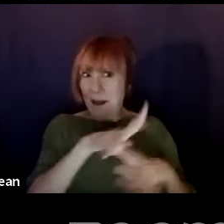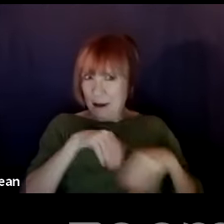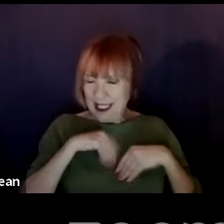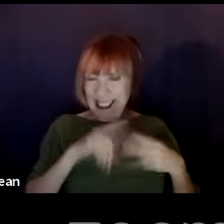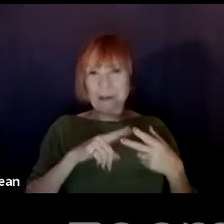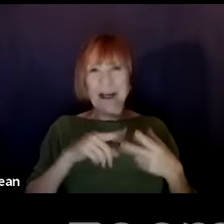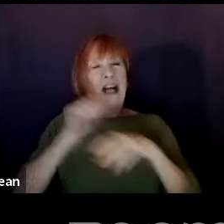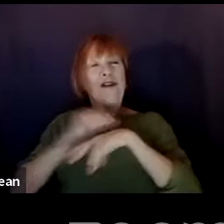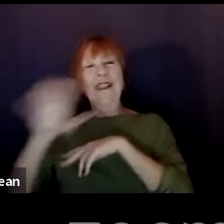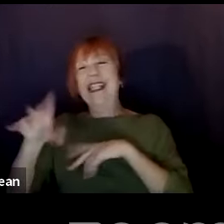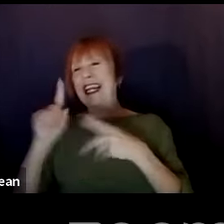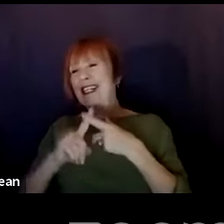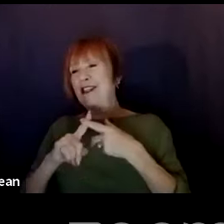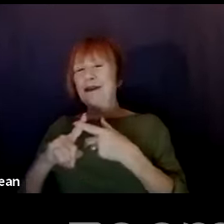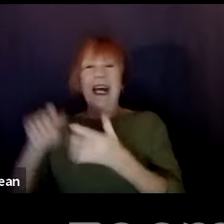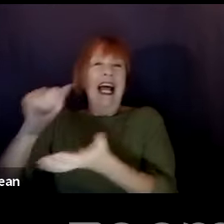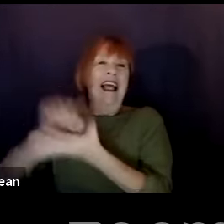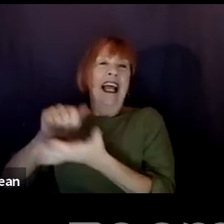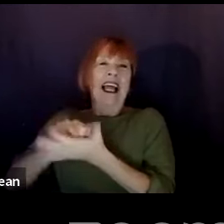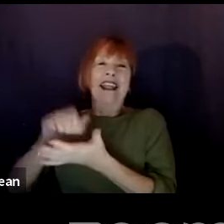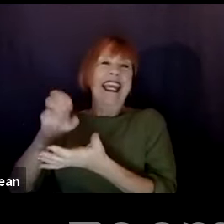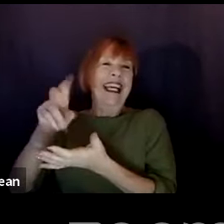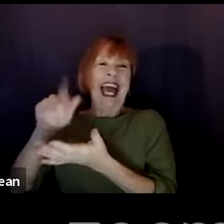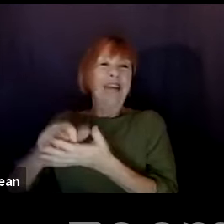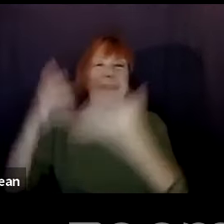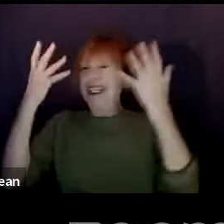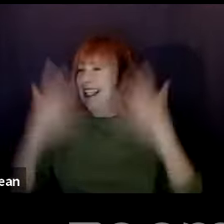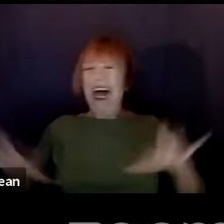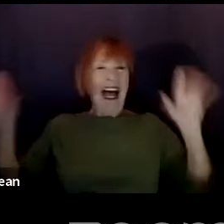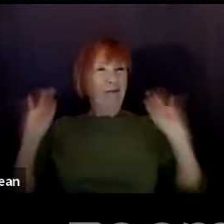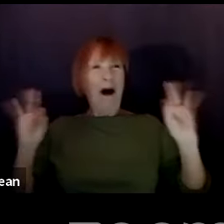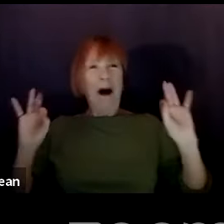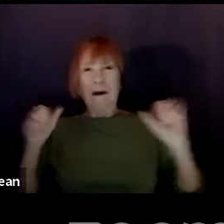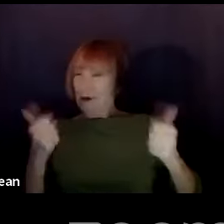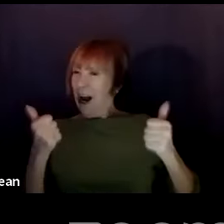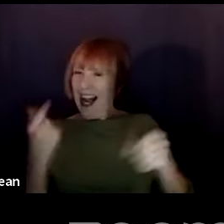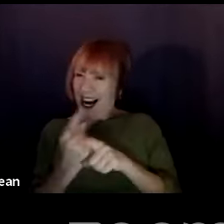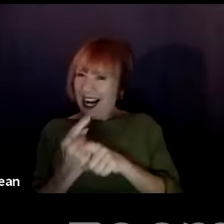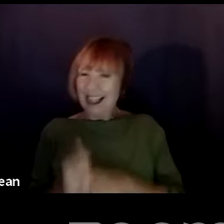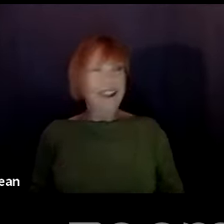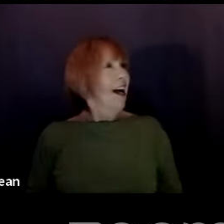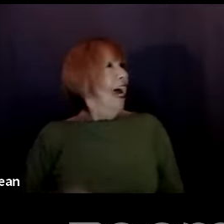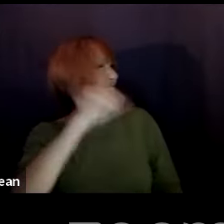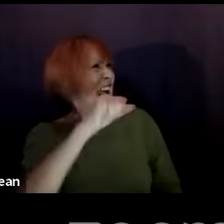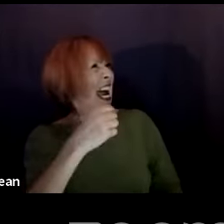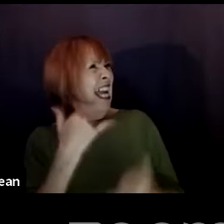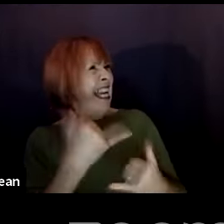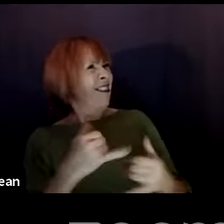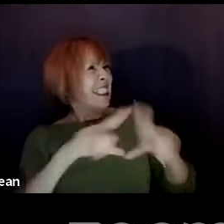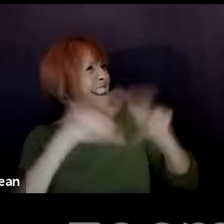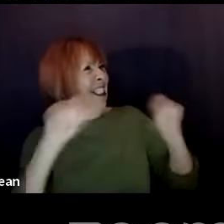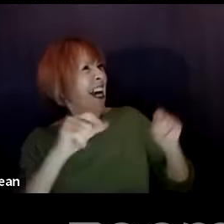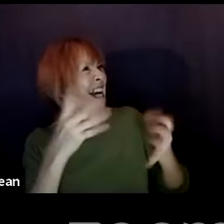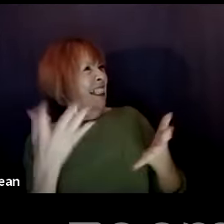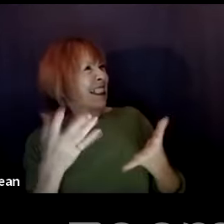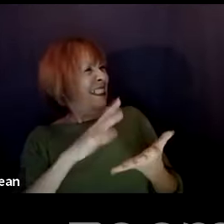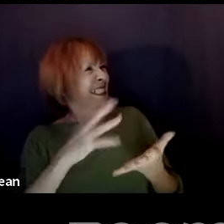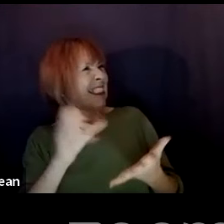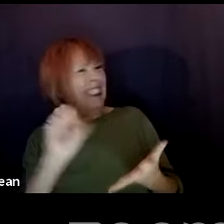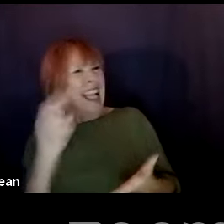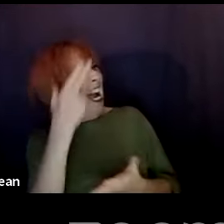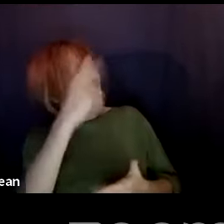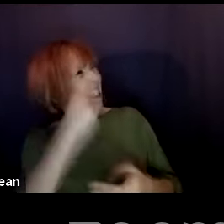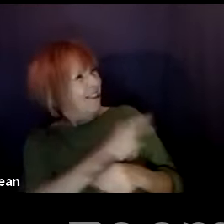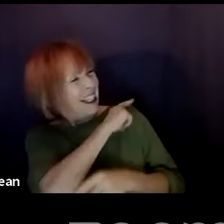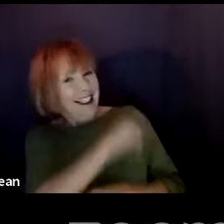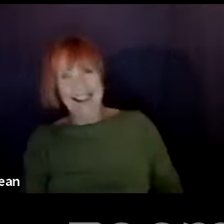Nichols scholarship, that's it, right? Yeah, yeah, now you just cash your check. Yeah, it could be easier.